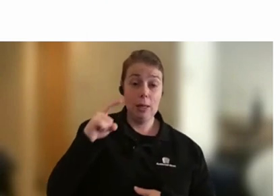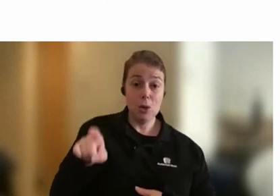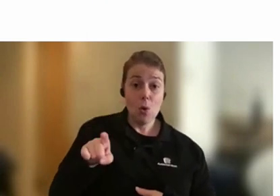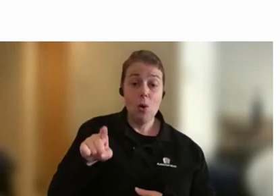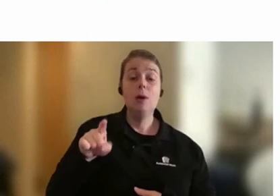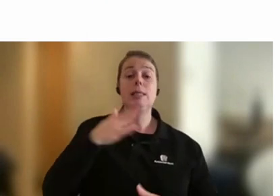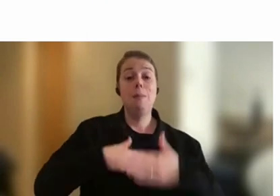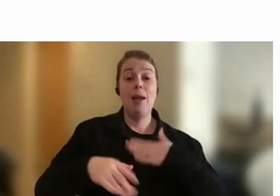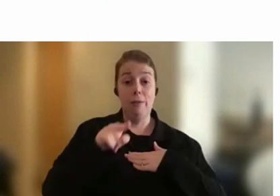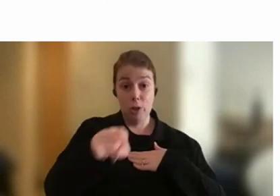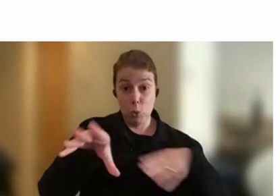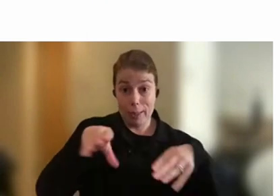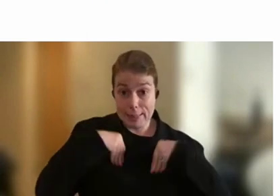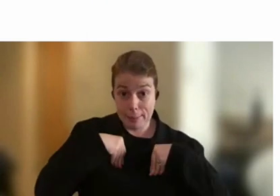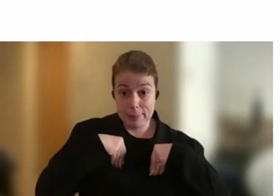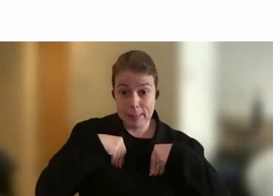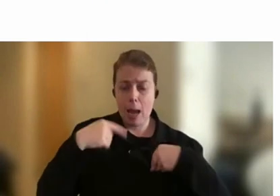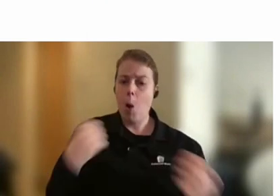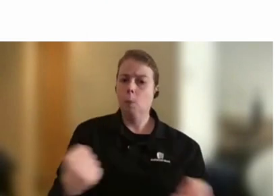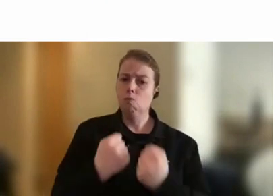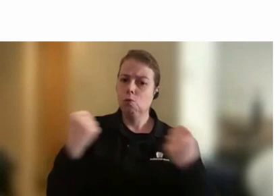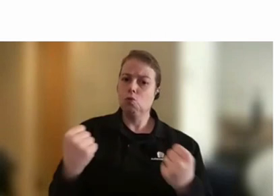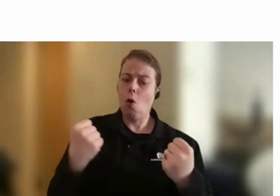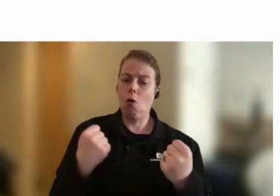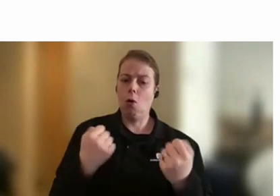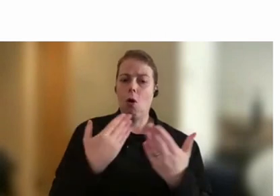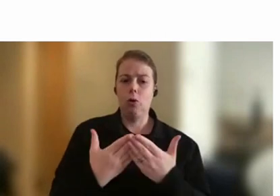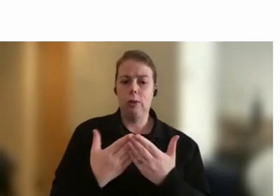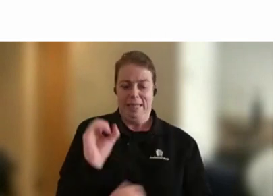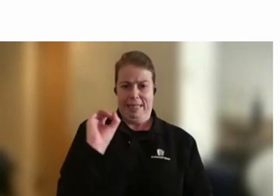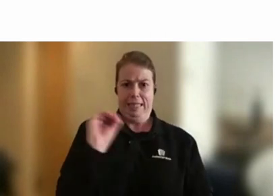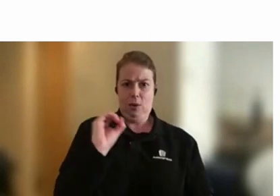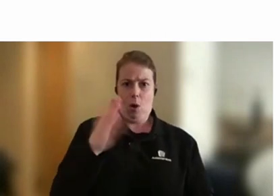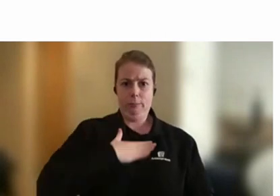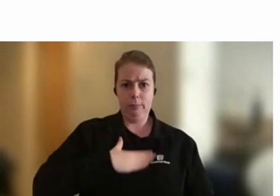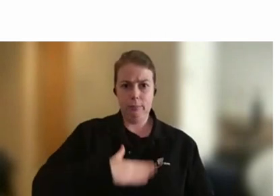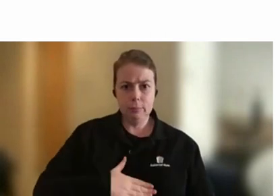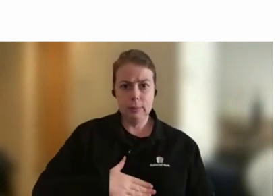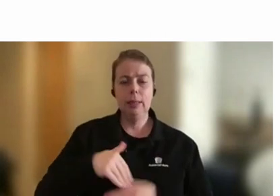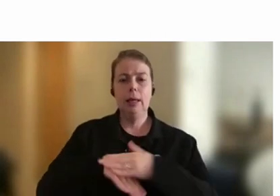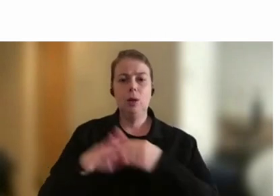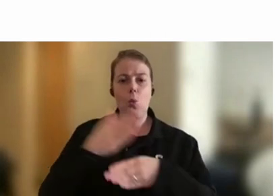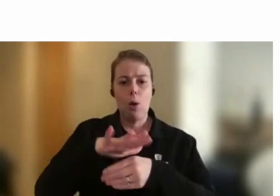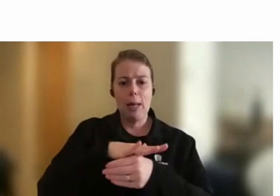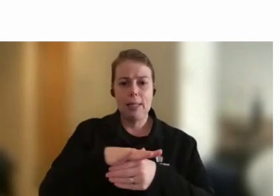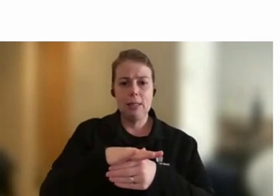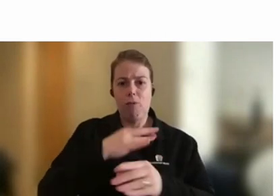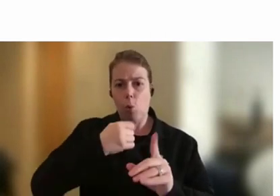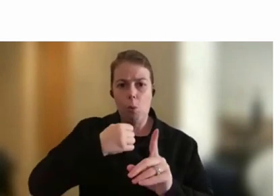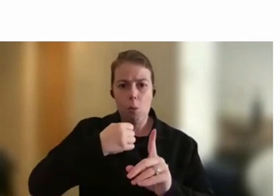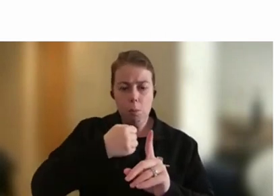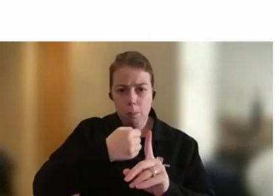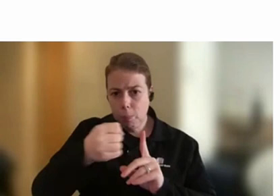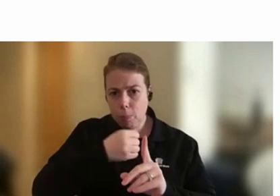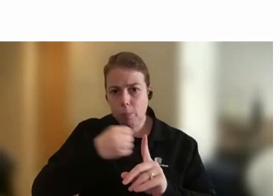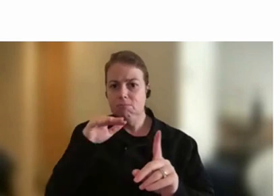very, very strong on being very, having zero tolerance within workplaces for, be it bullying or harassment, because